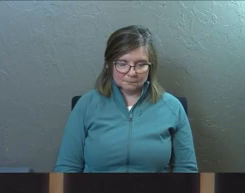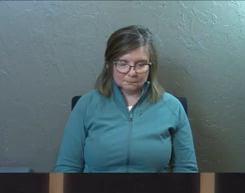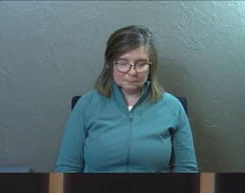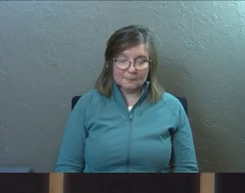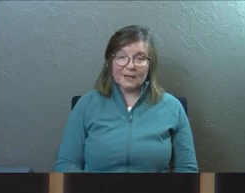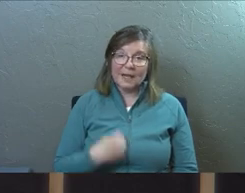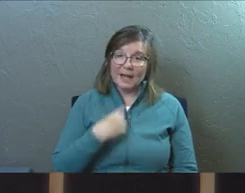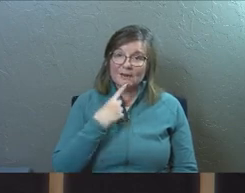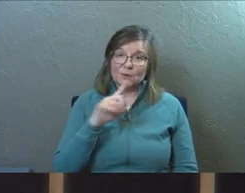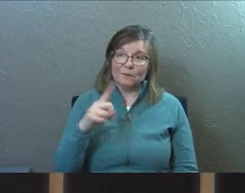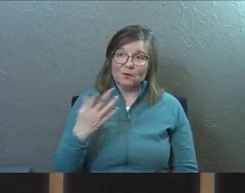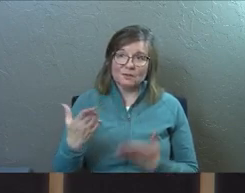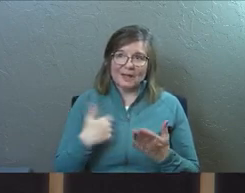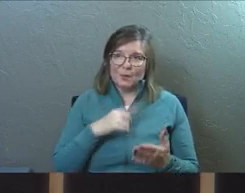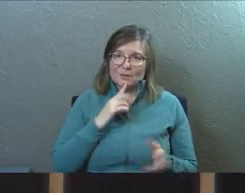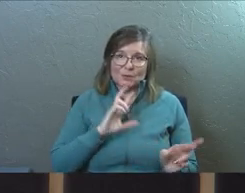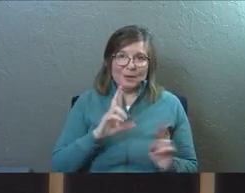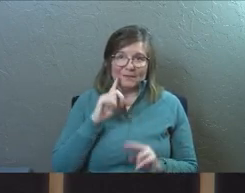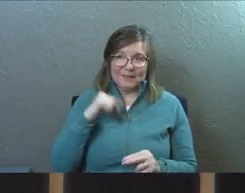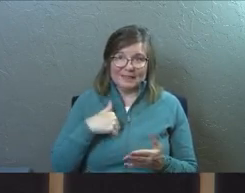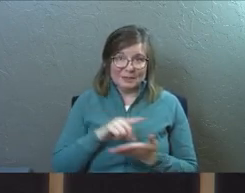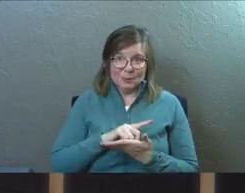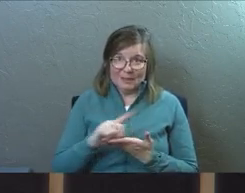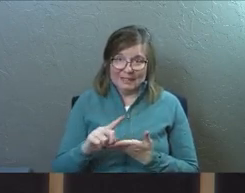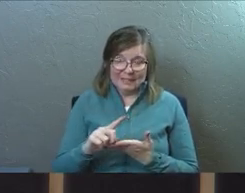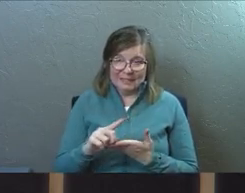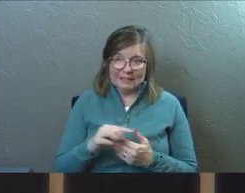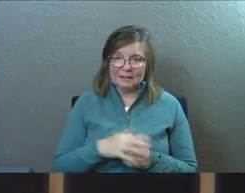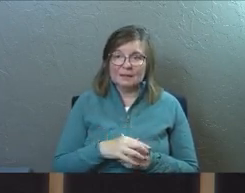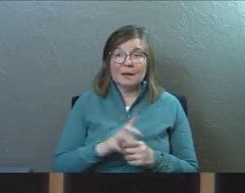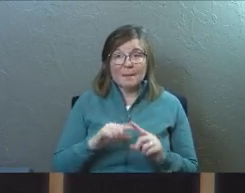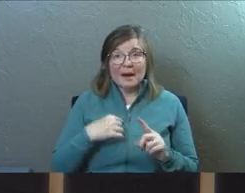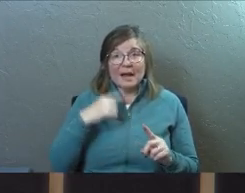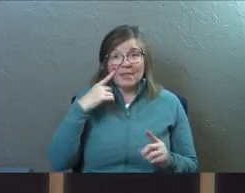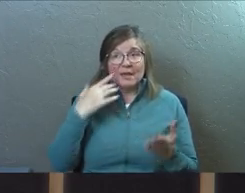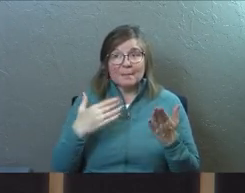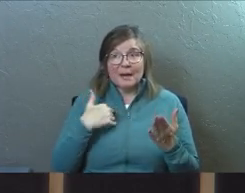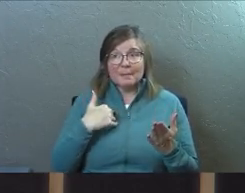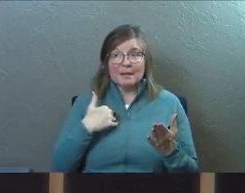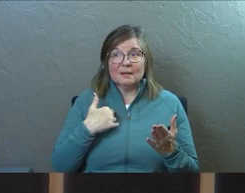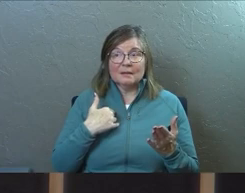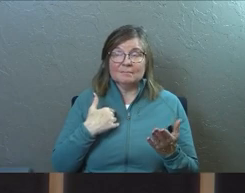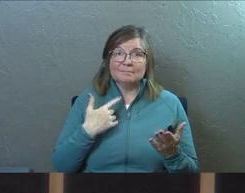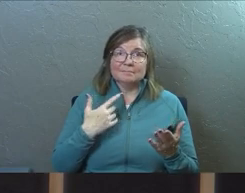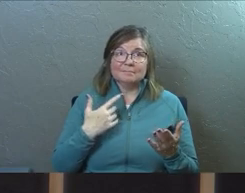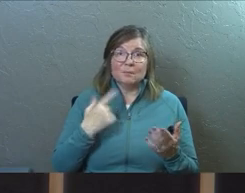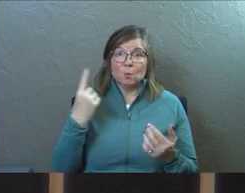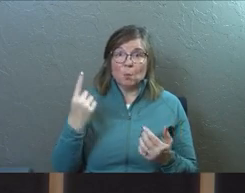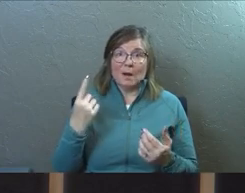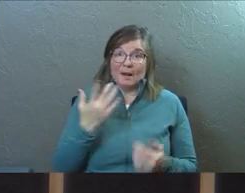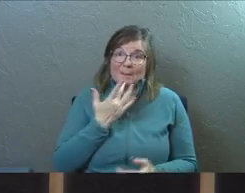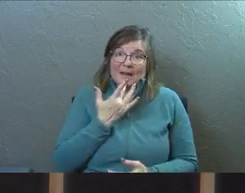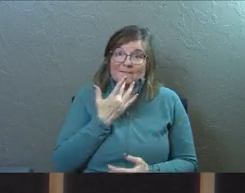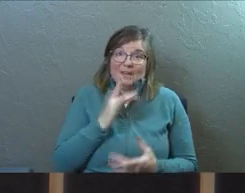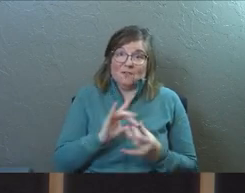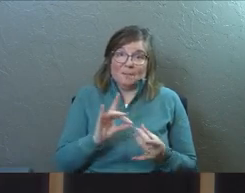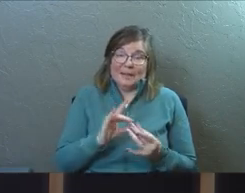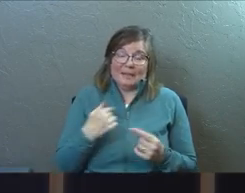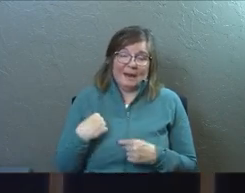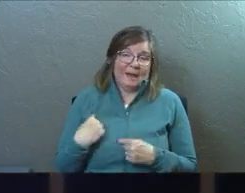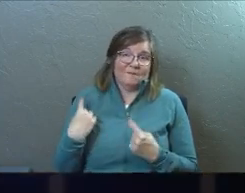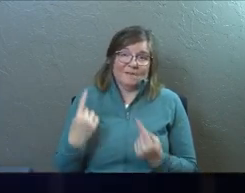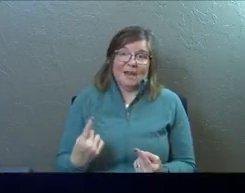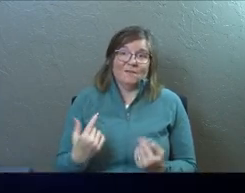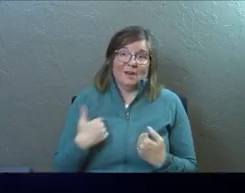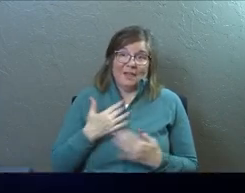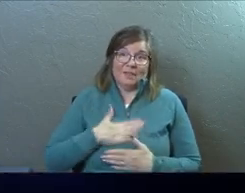I told first service, I really wasn't ready for this this week. But I think this might be one of my favorite messages I've